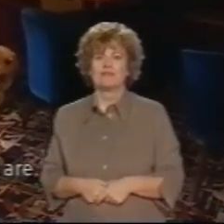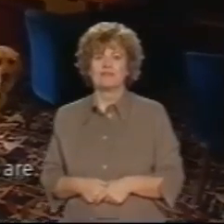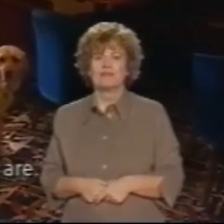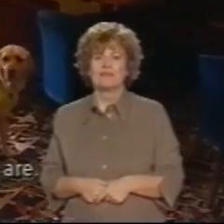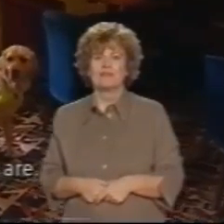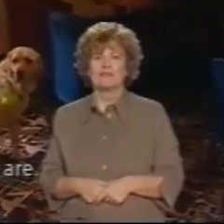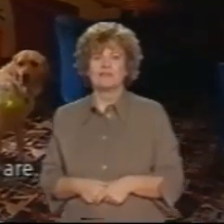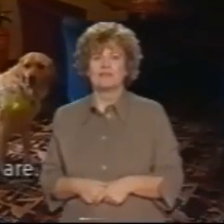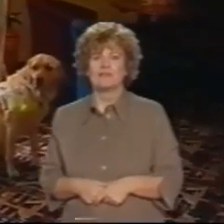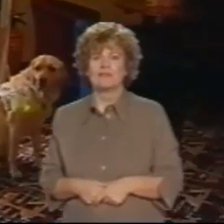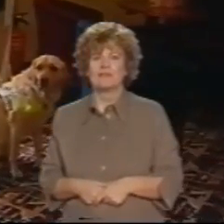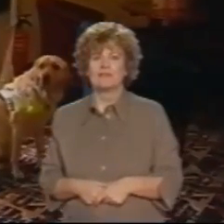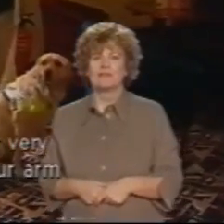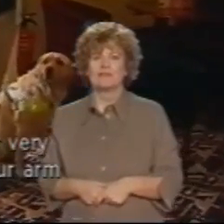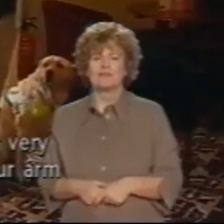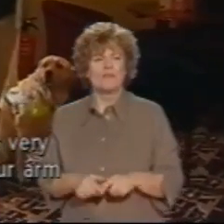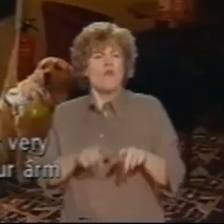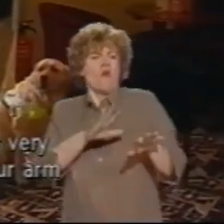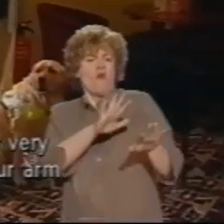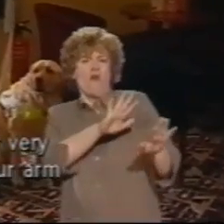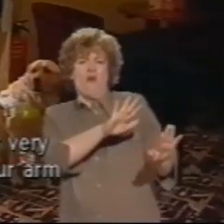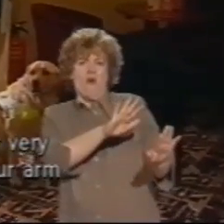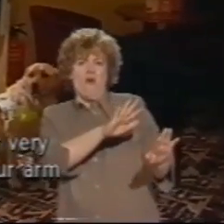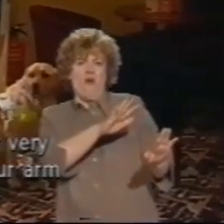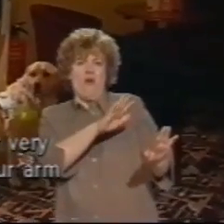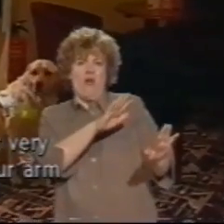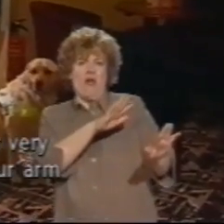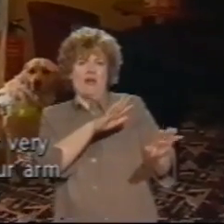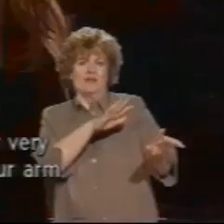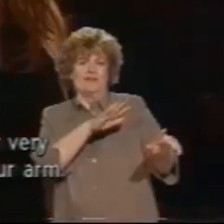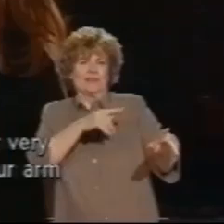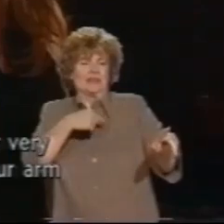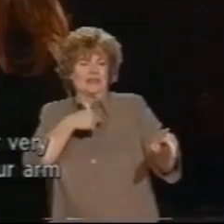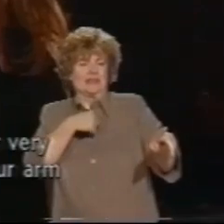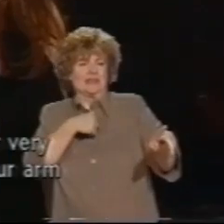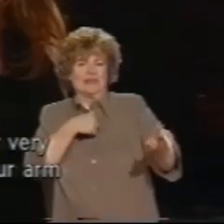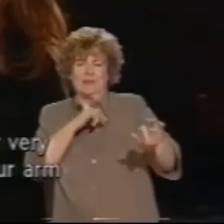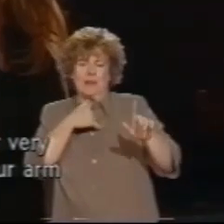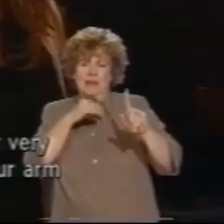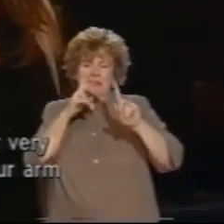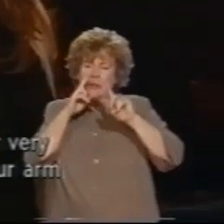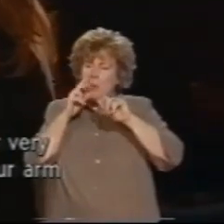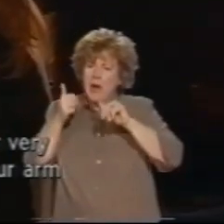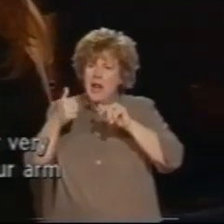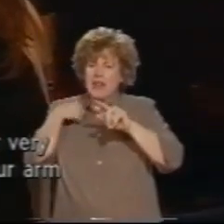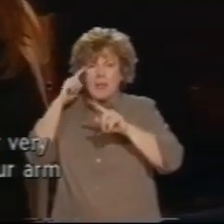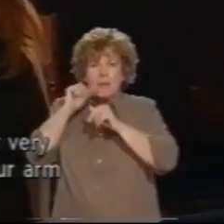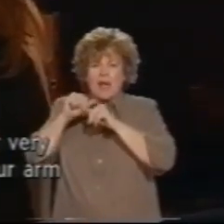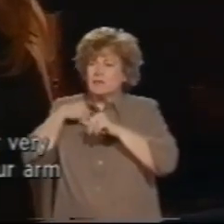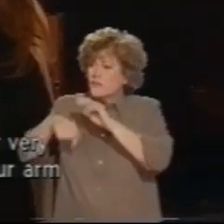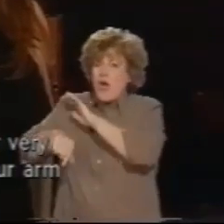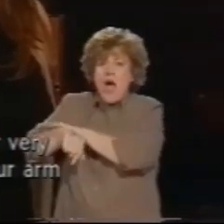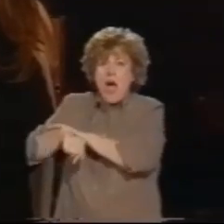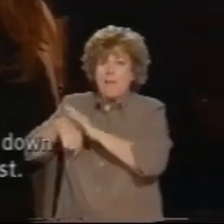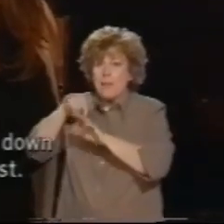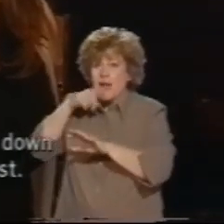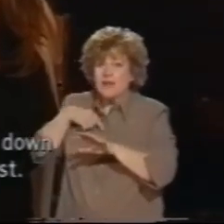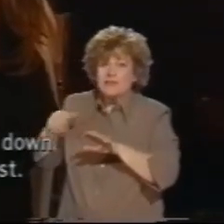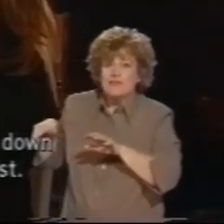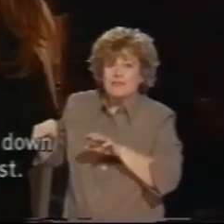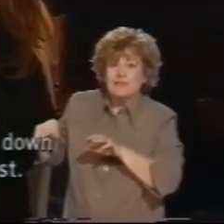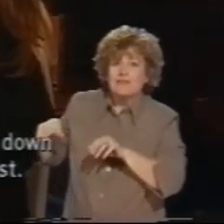Right, hold it. There you are. Because I can't see you here very well, so if maybe I could take your arm